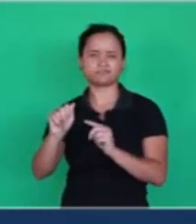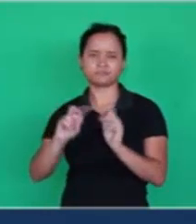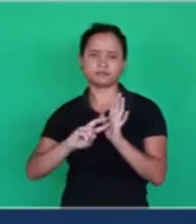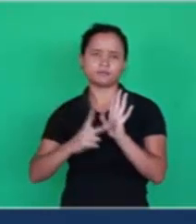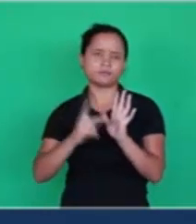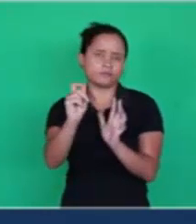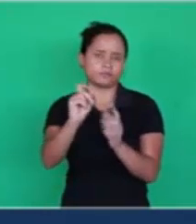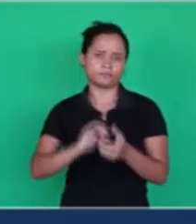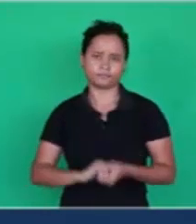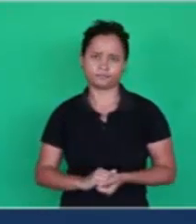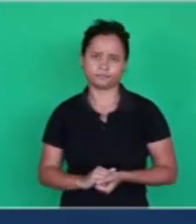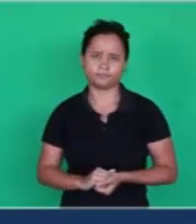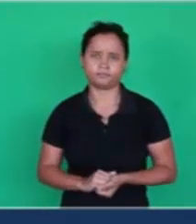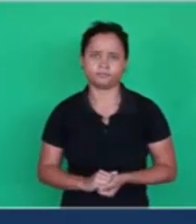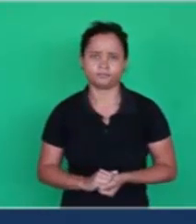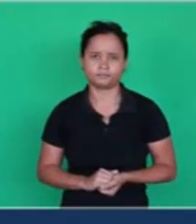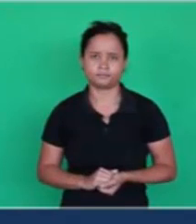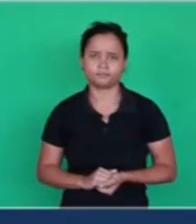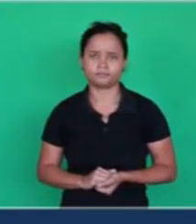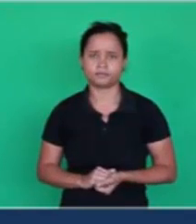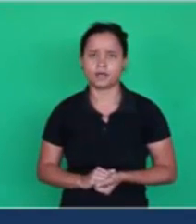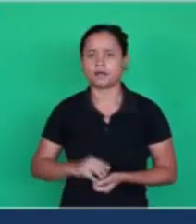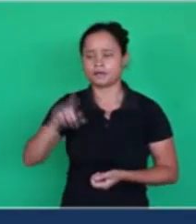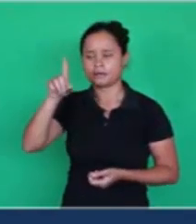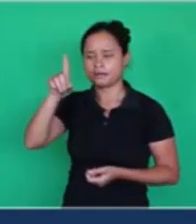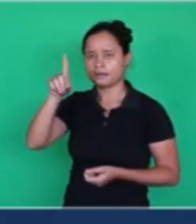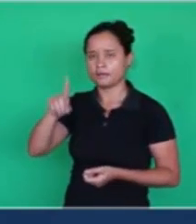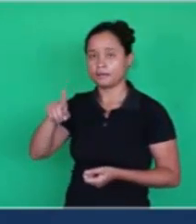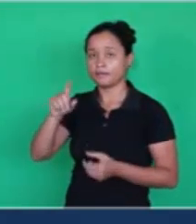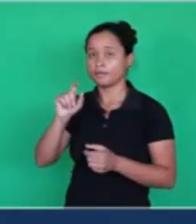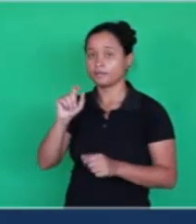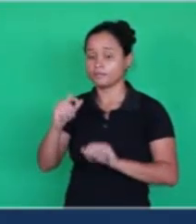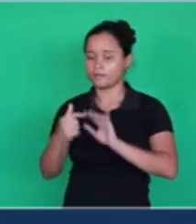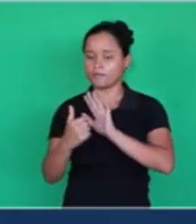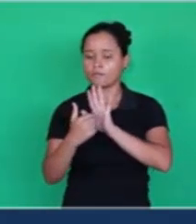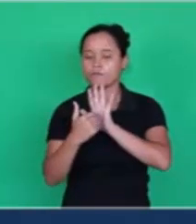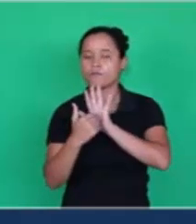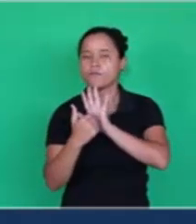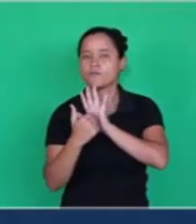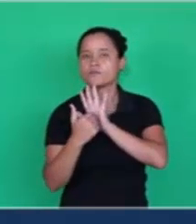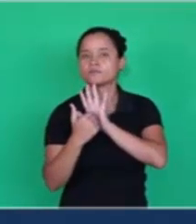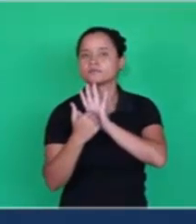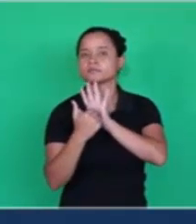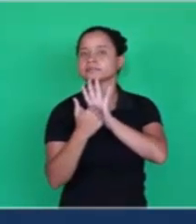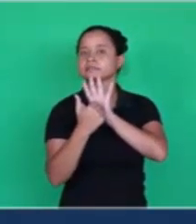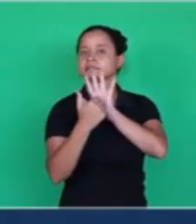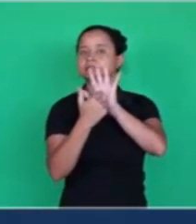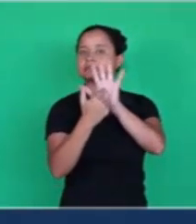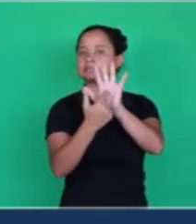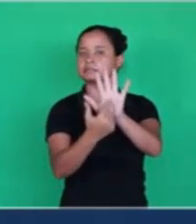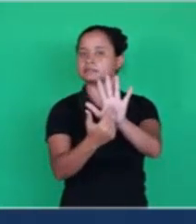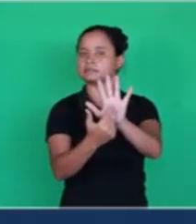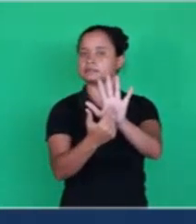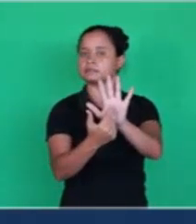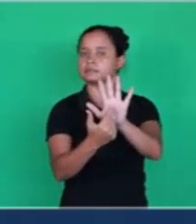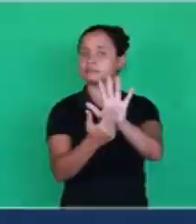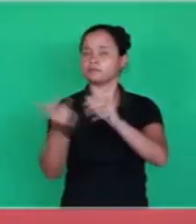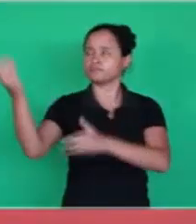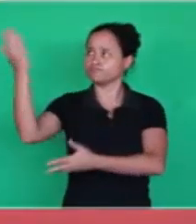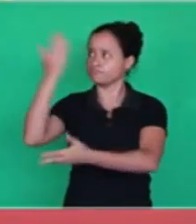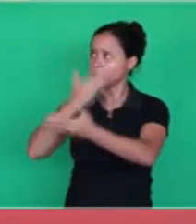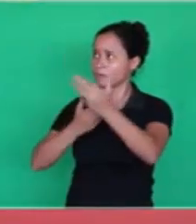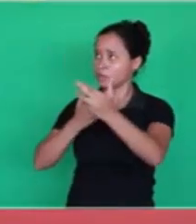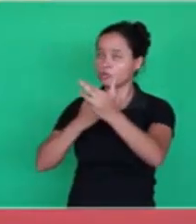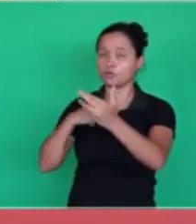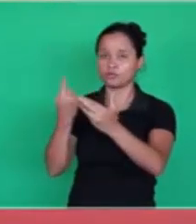it is that what it brings to maintain our relationship